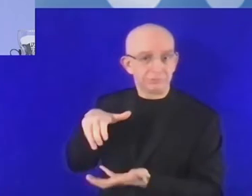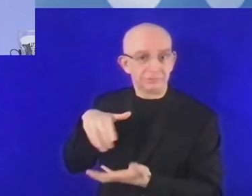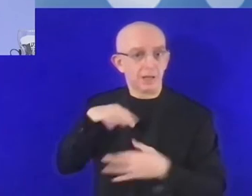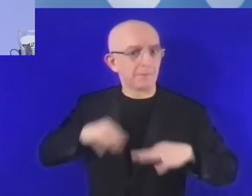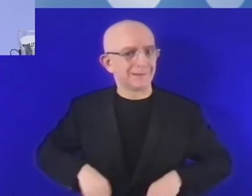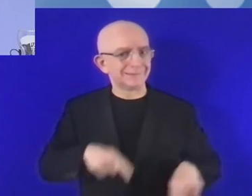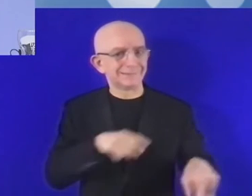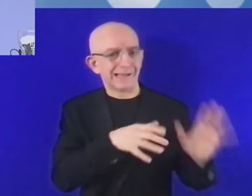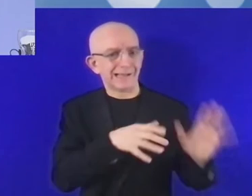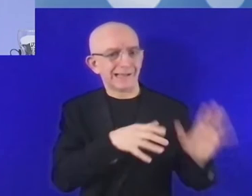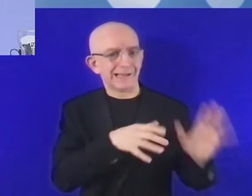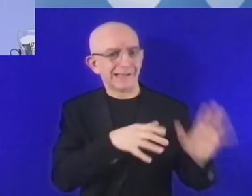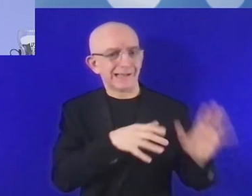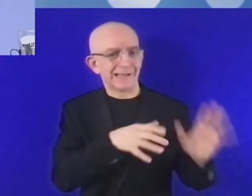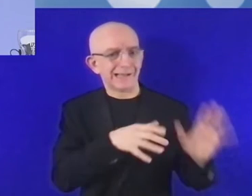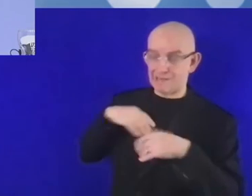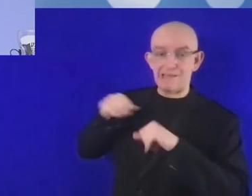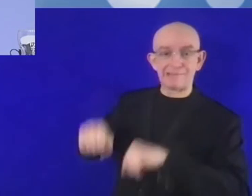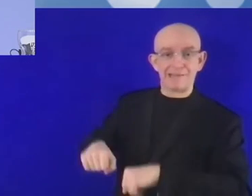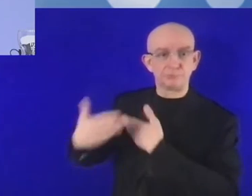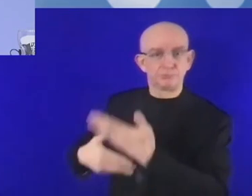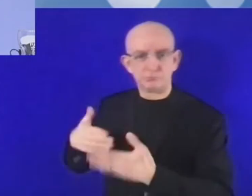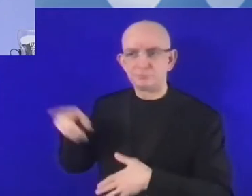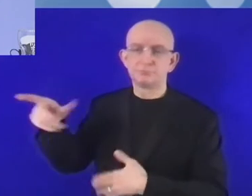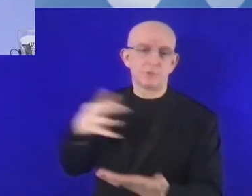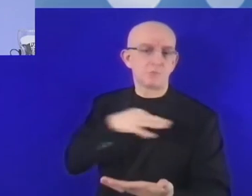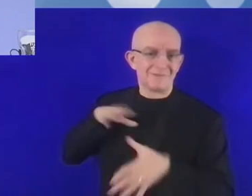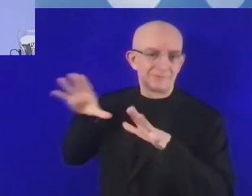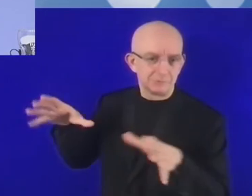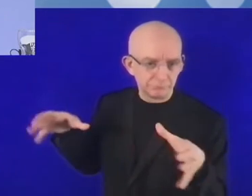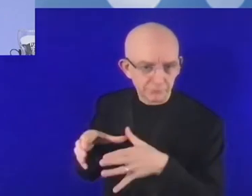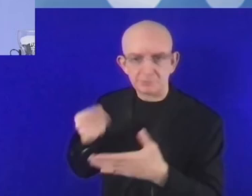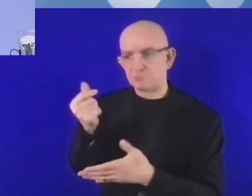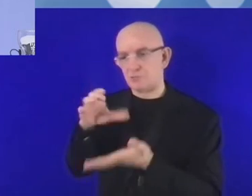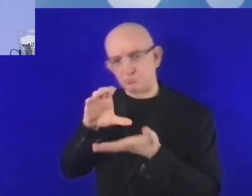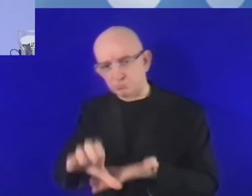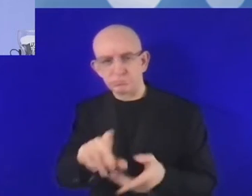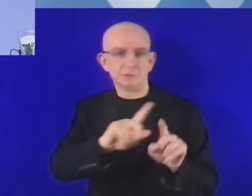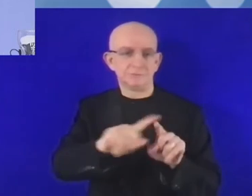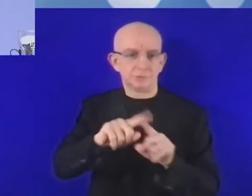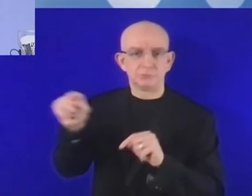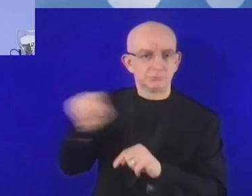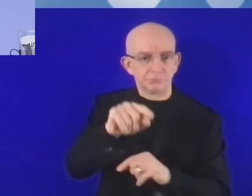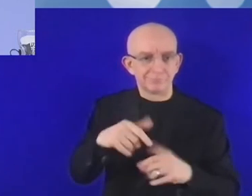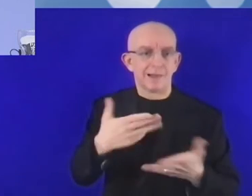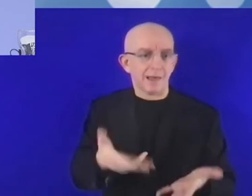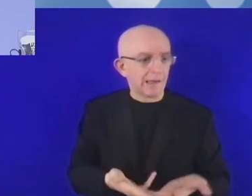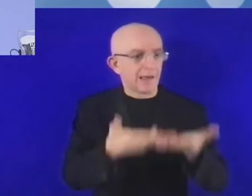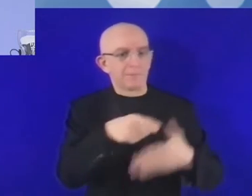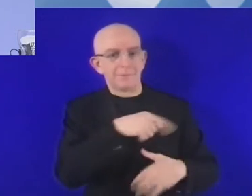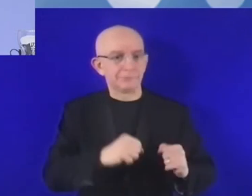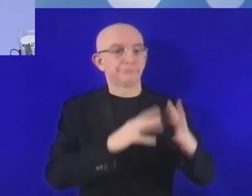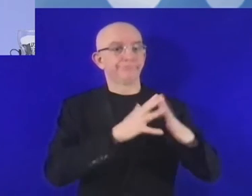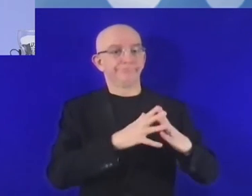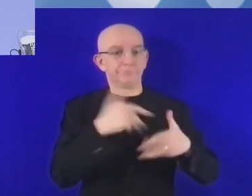And I have here a figure which is telling the venture capital, it is estimated the